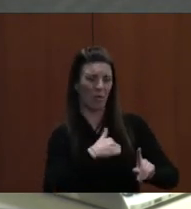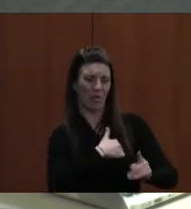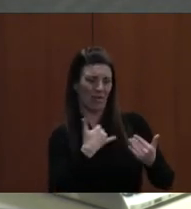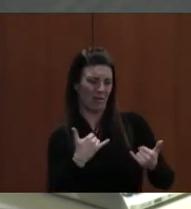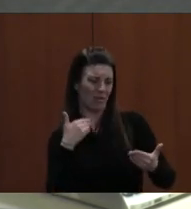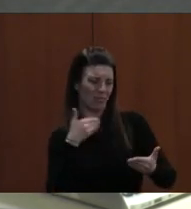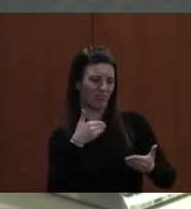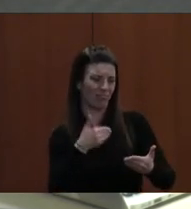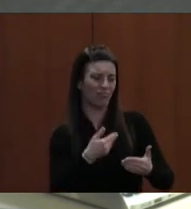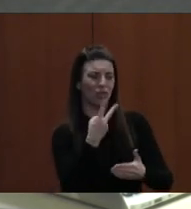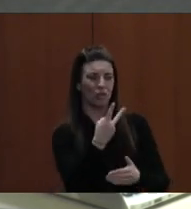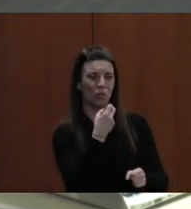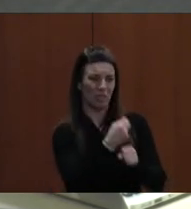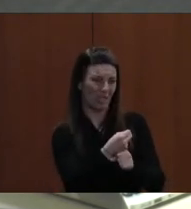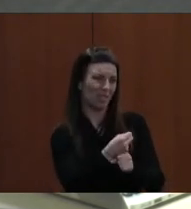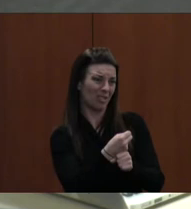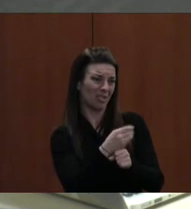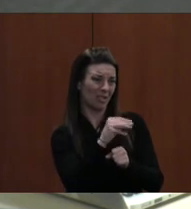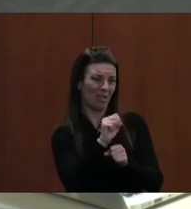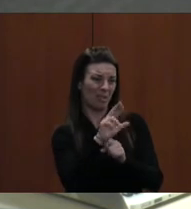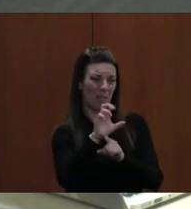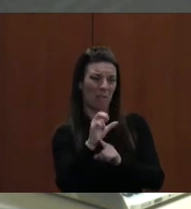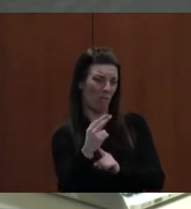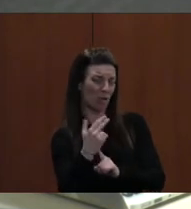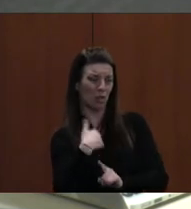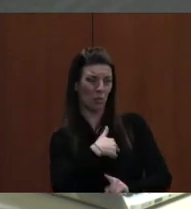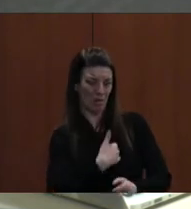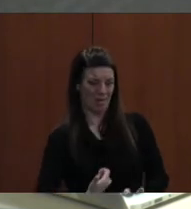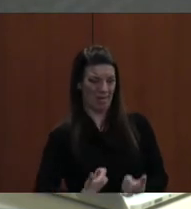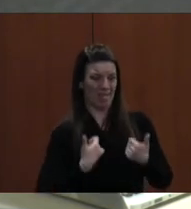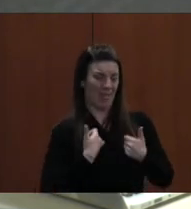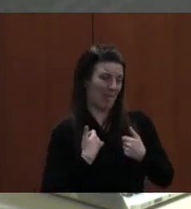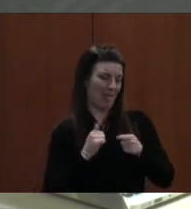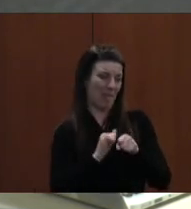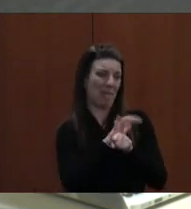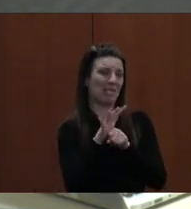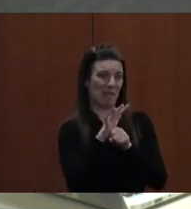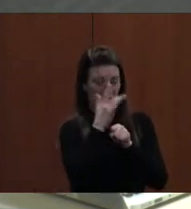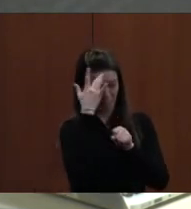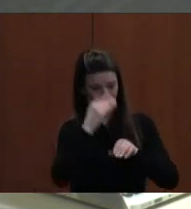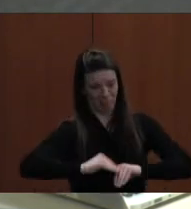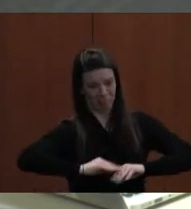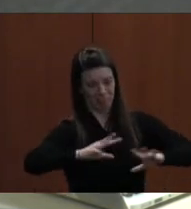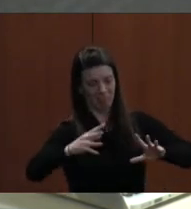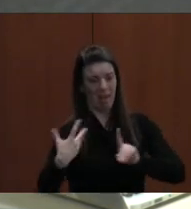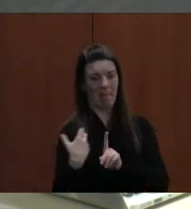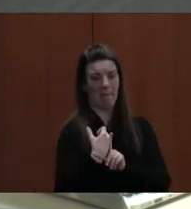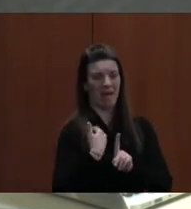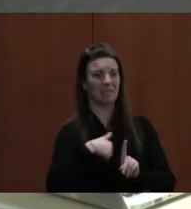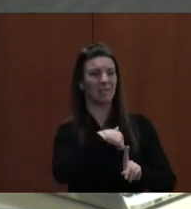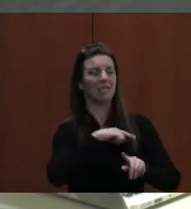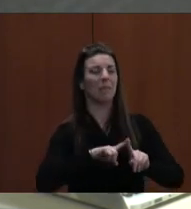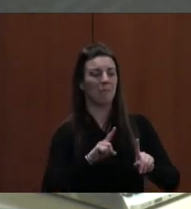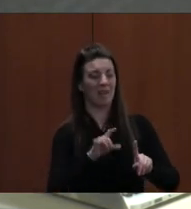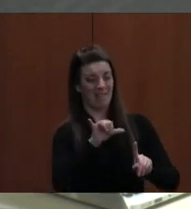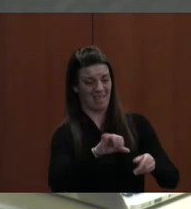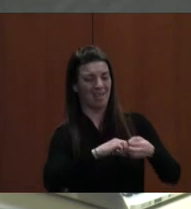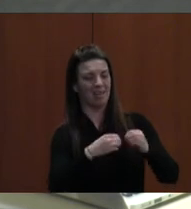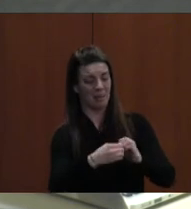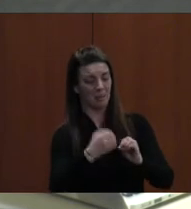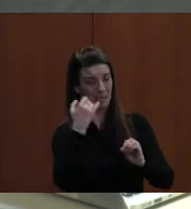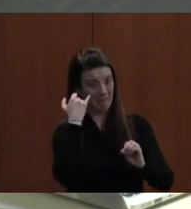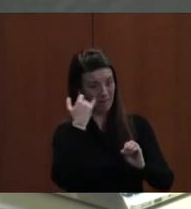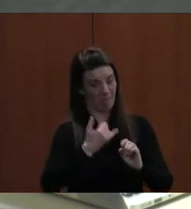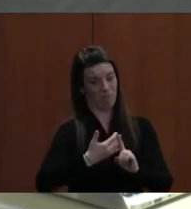March, where the pandemic has been with us and has impacted us. But as you look at these statistics, you can go back prior